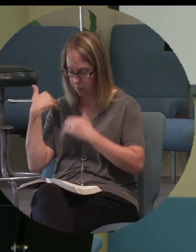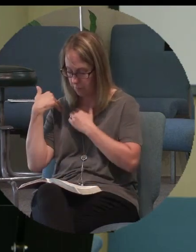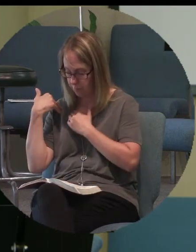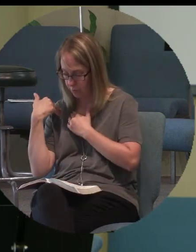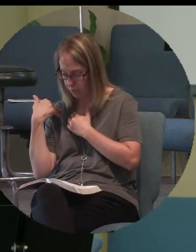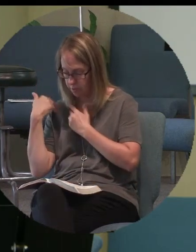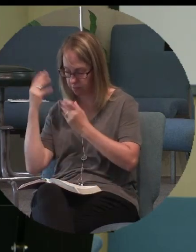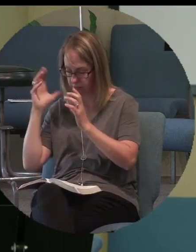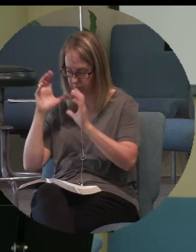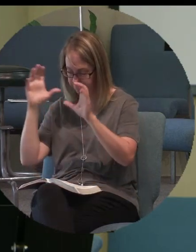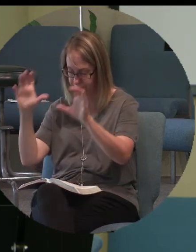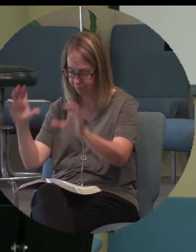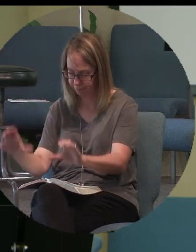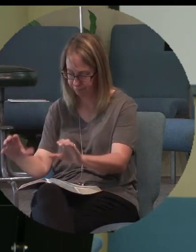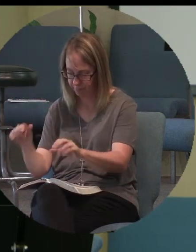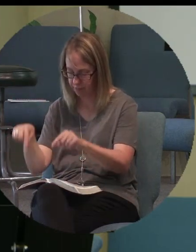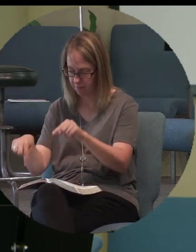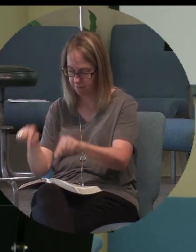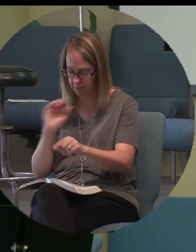feet of our Savior.